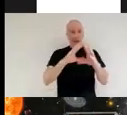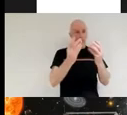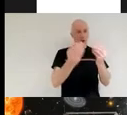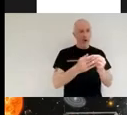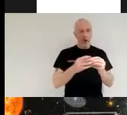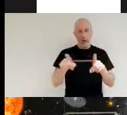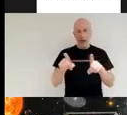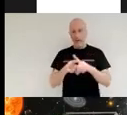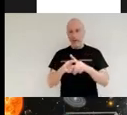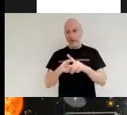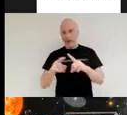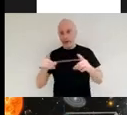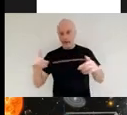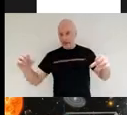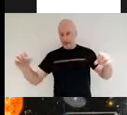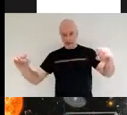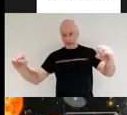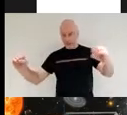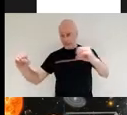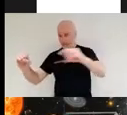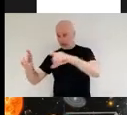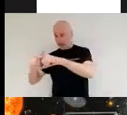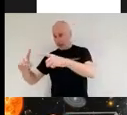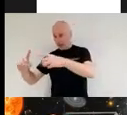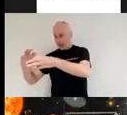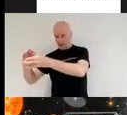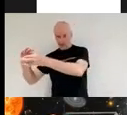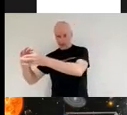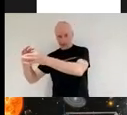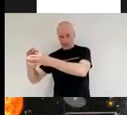leash that's tugging the spacecraft along behind it